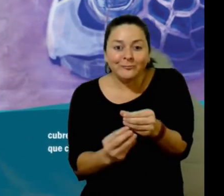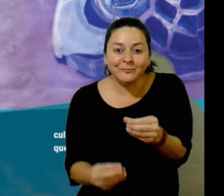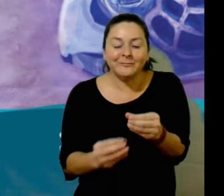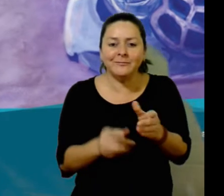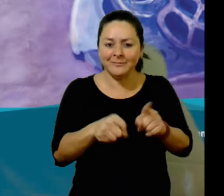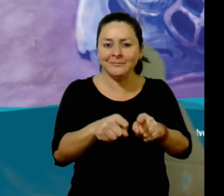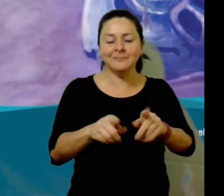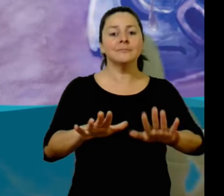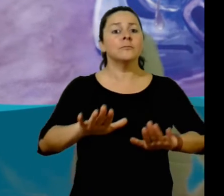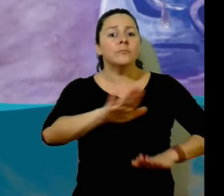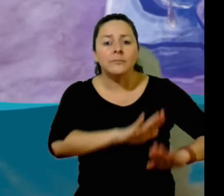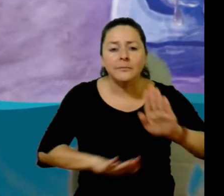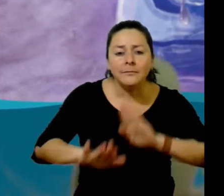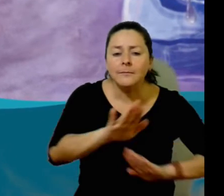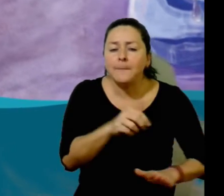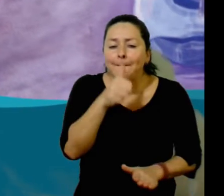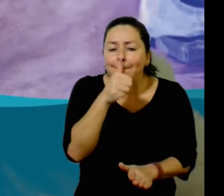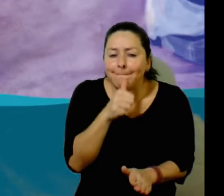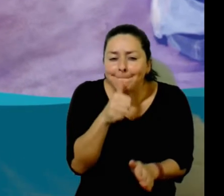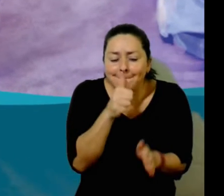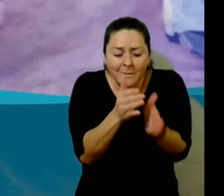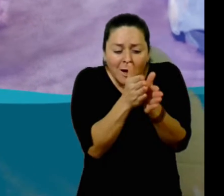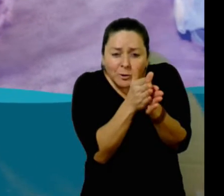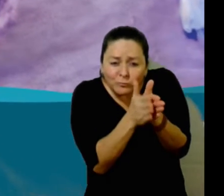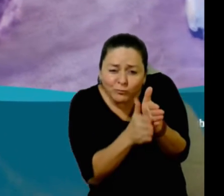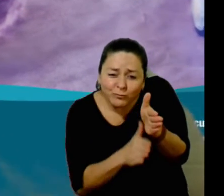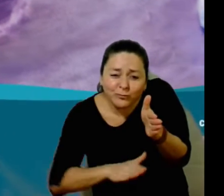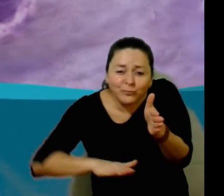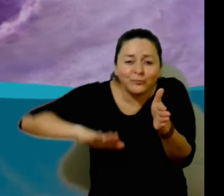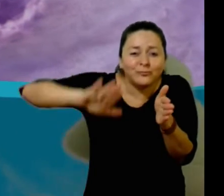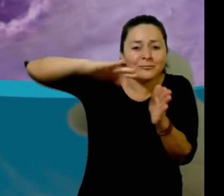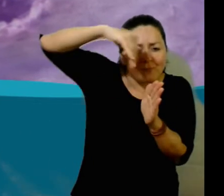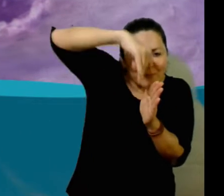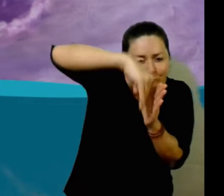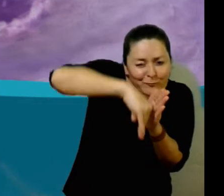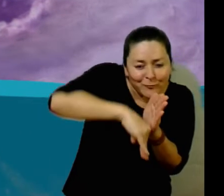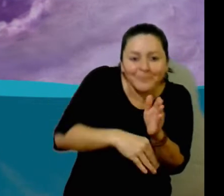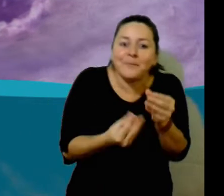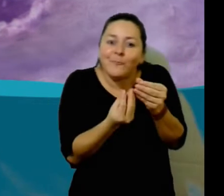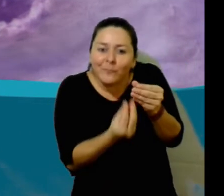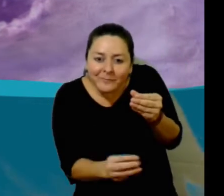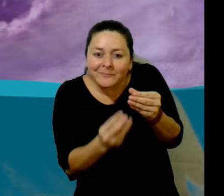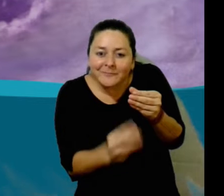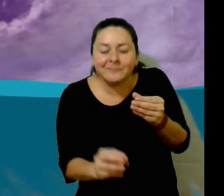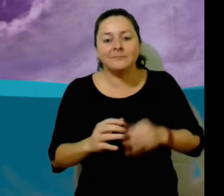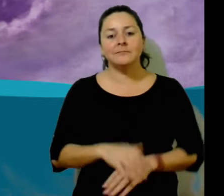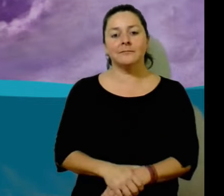big hole in the sand, neither too deep for the babies to climb to the surface, nor too shallow for them to be discovered and eaten